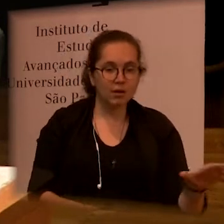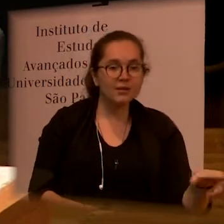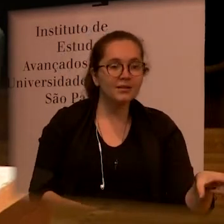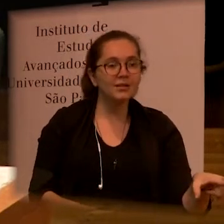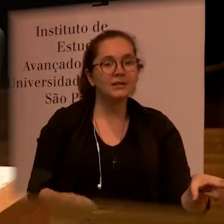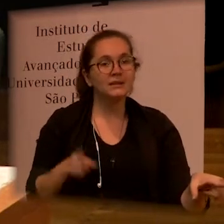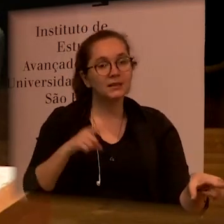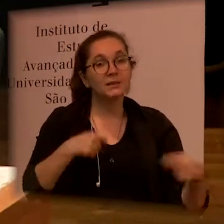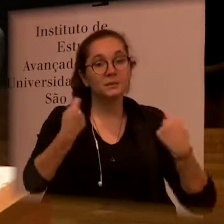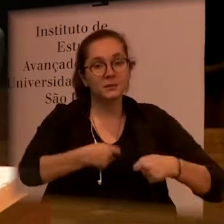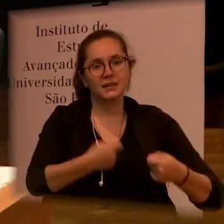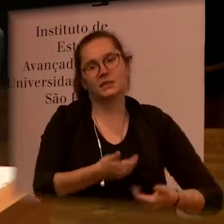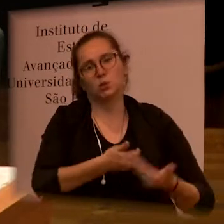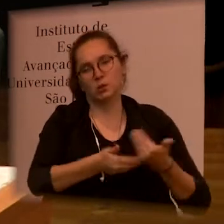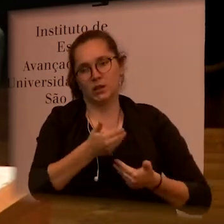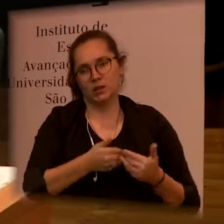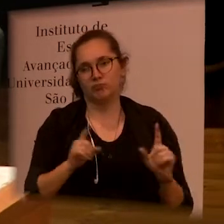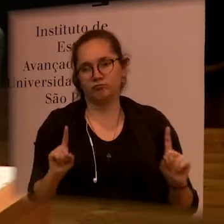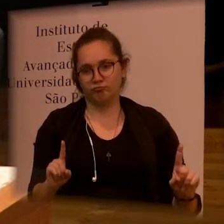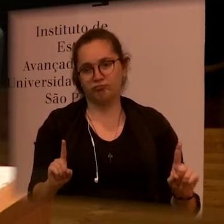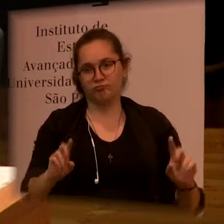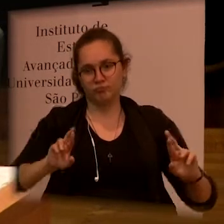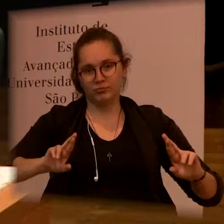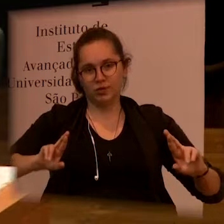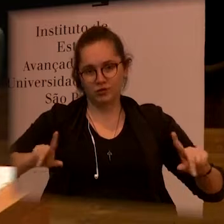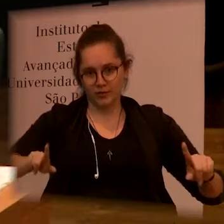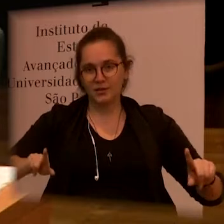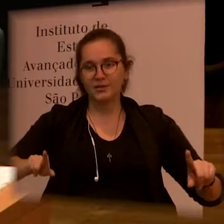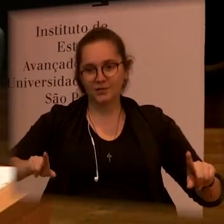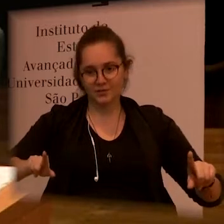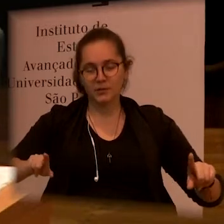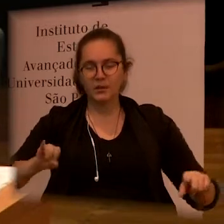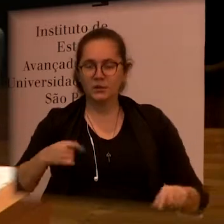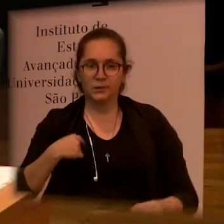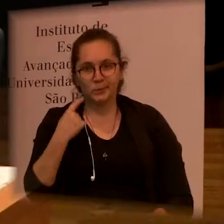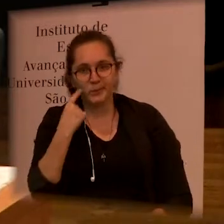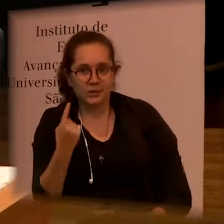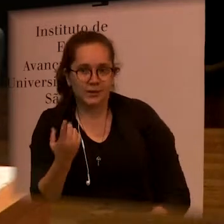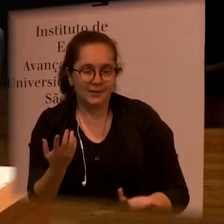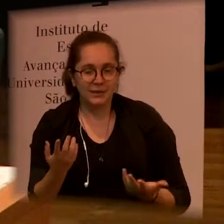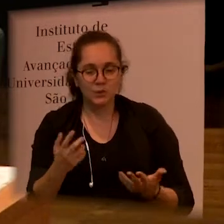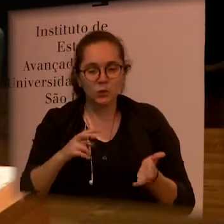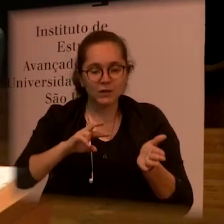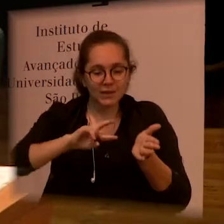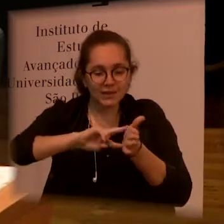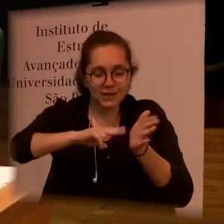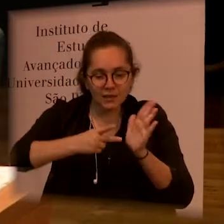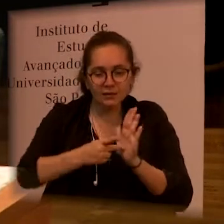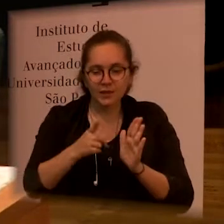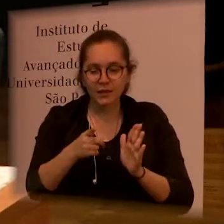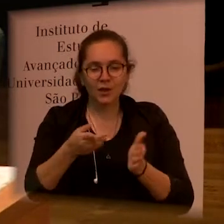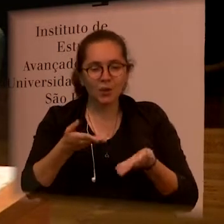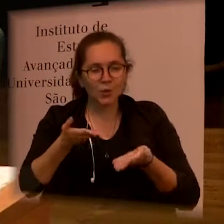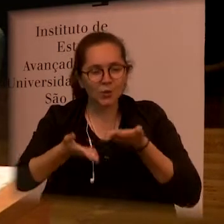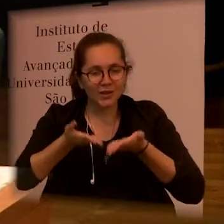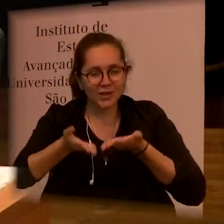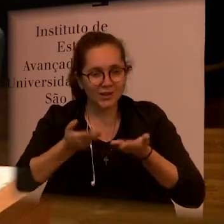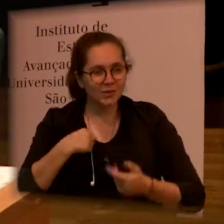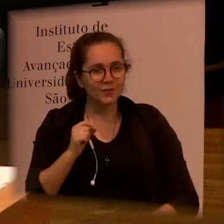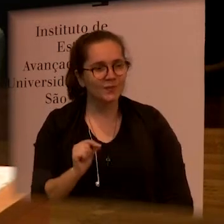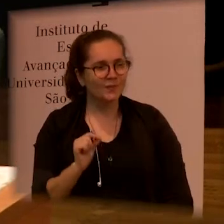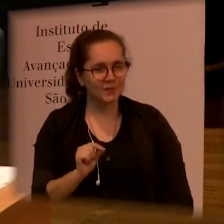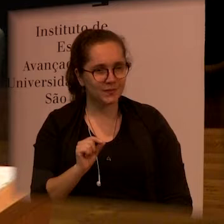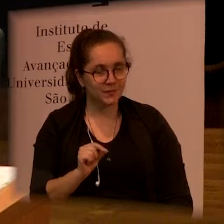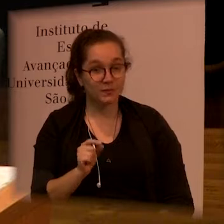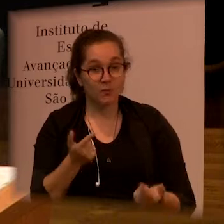and the one who is going to be needing these cares kind of holistic dimension on what we mean this kind of care another